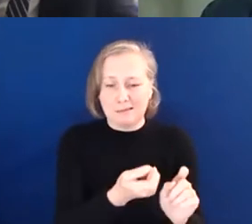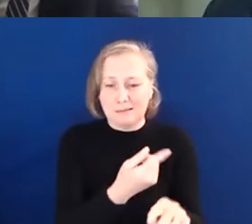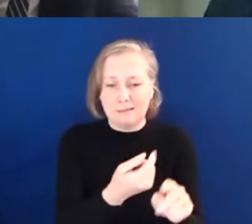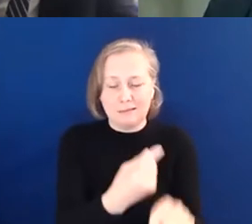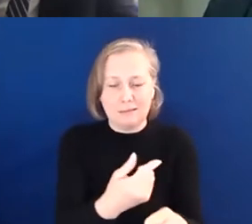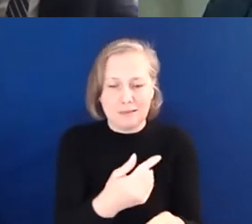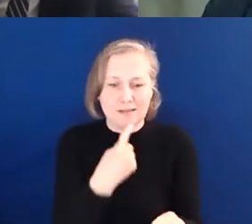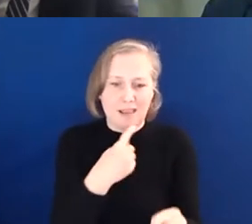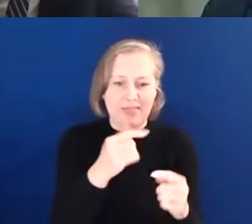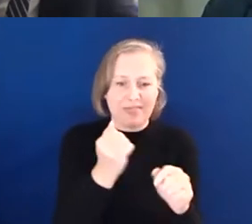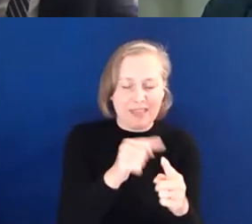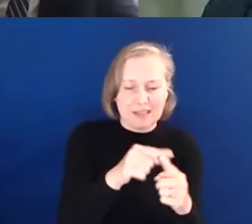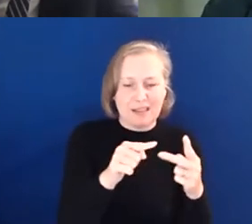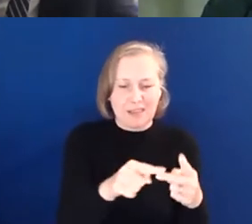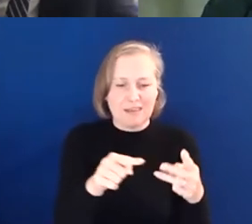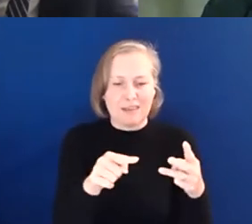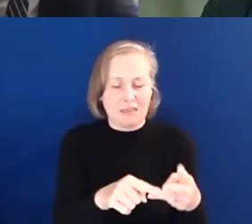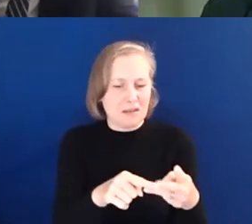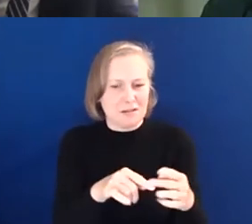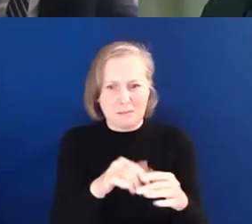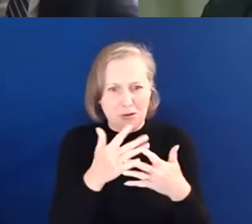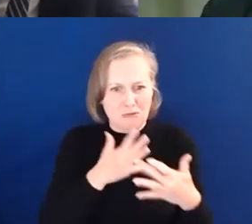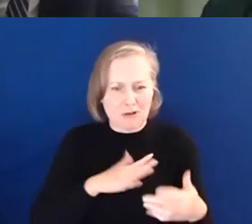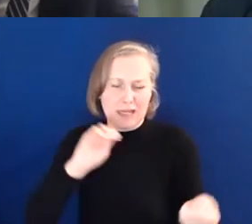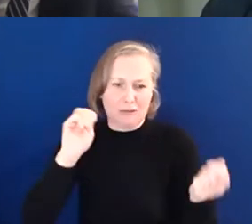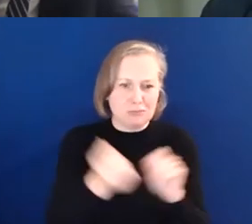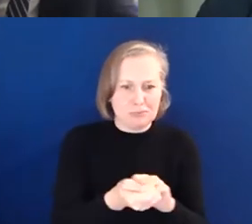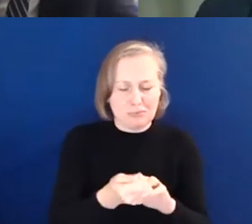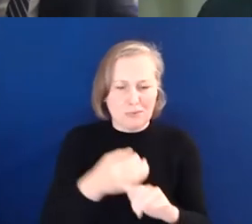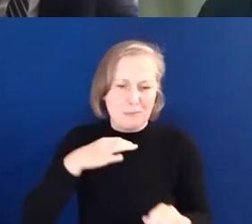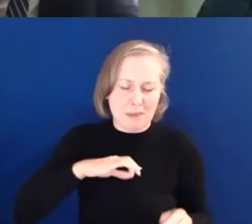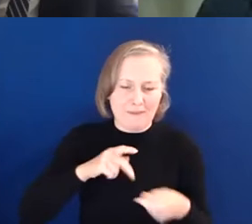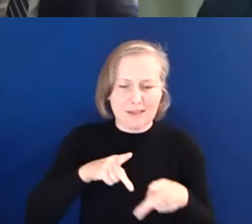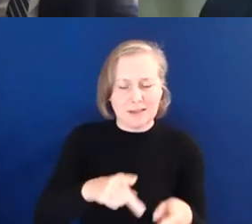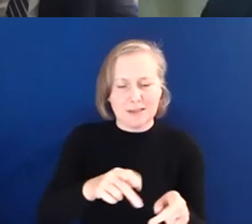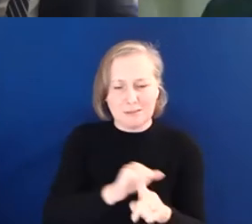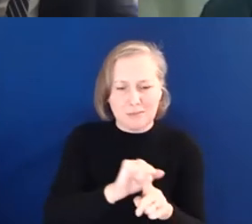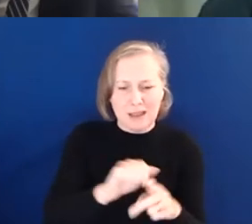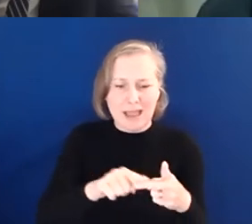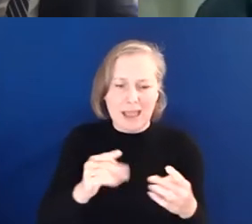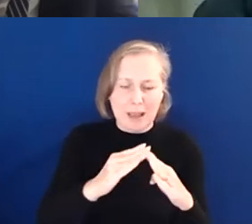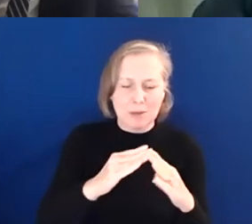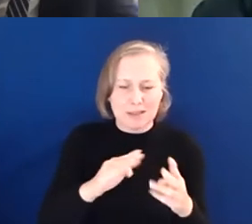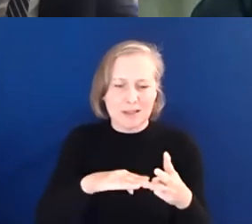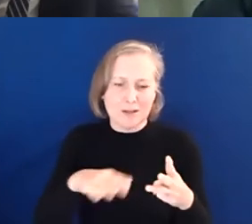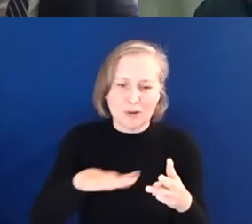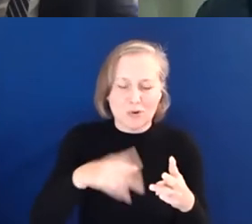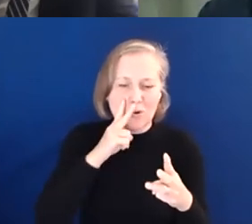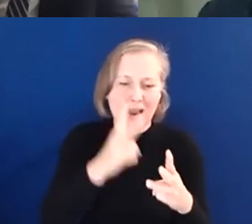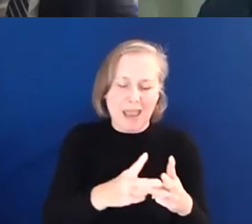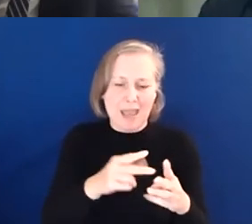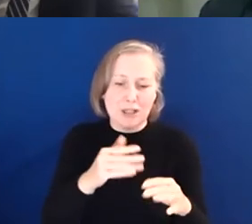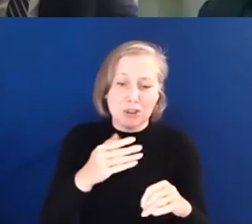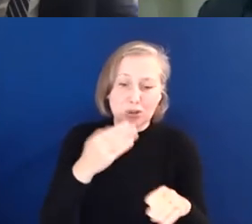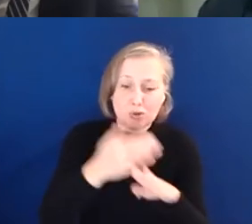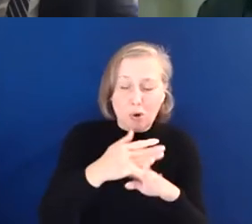about vastly needed and improved benefit system, housing, social care, jobs, education,